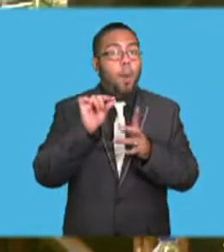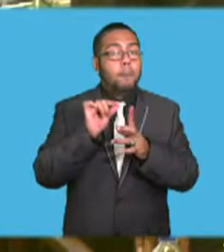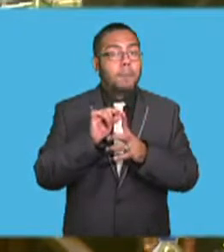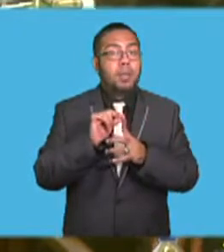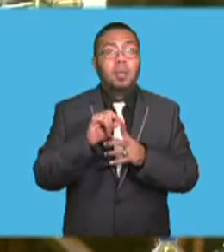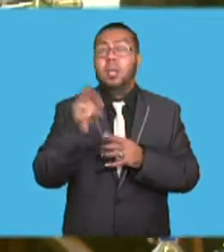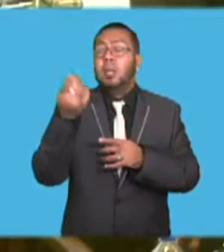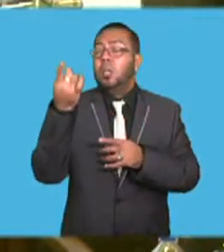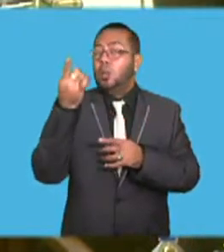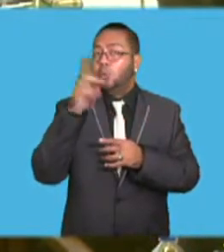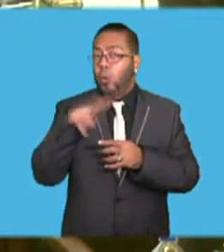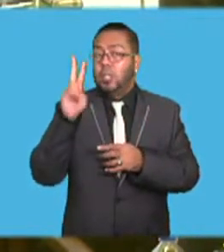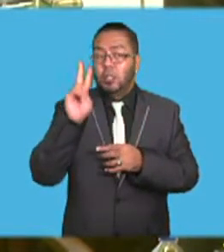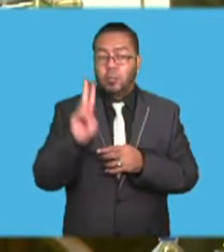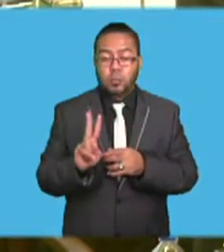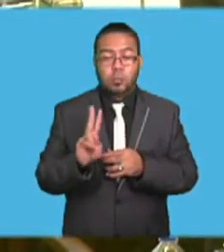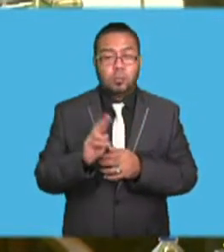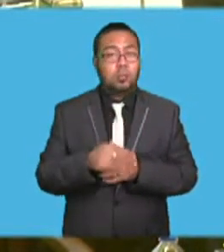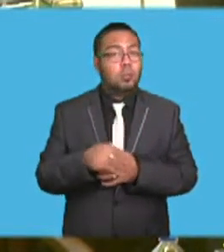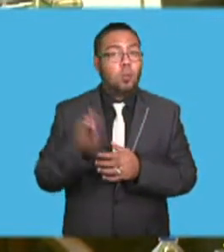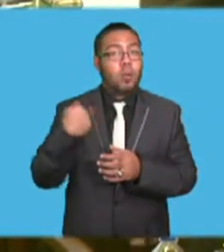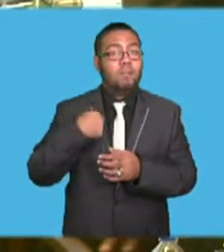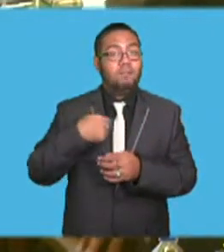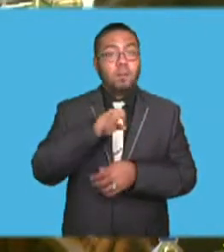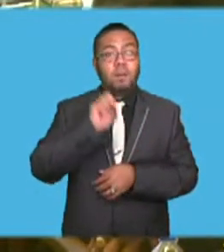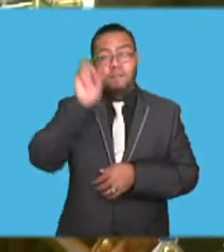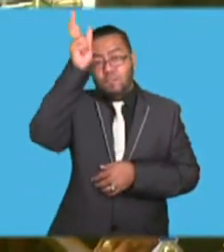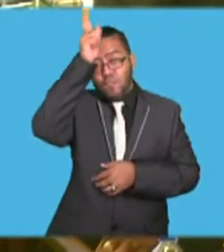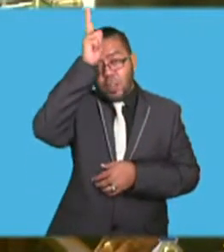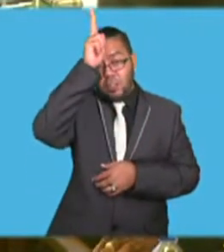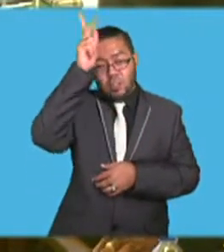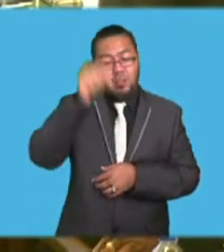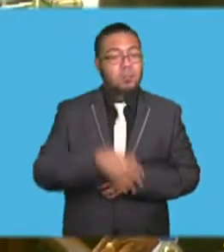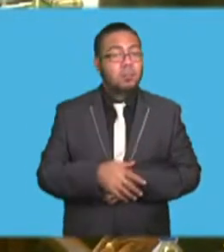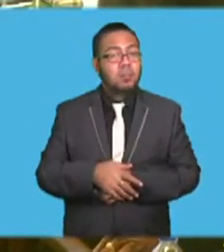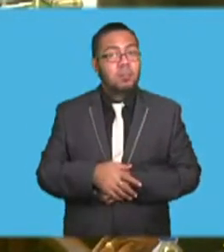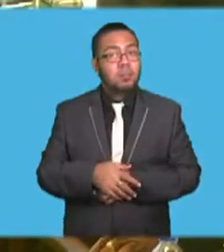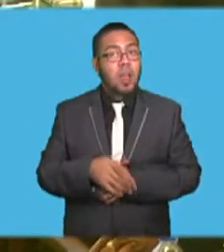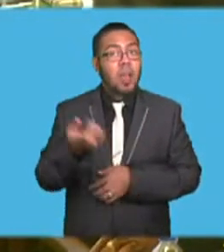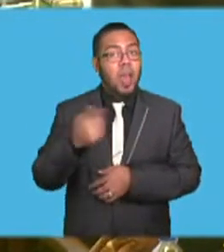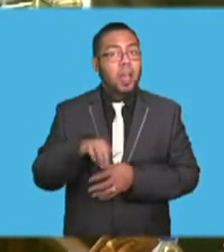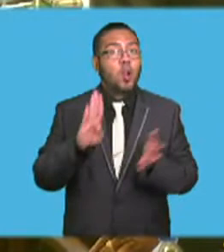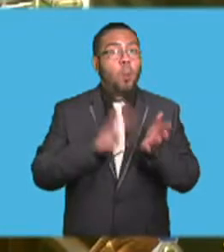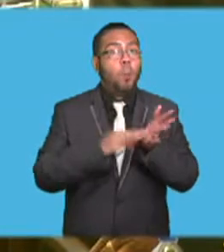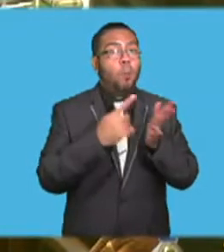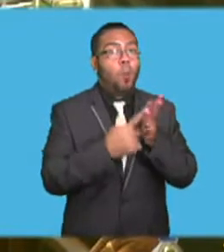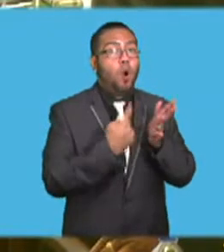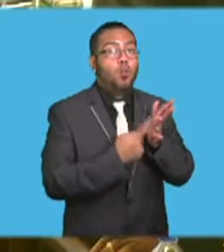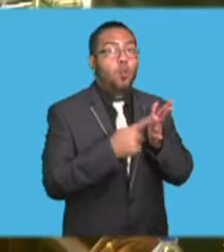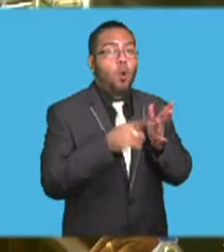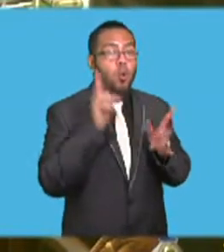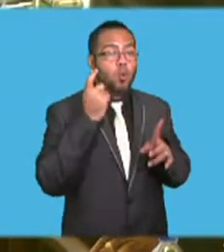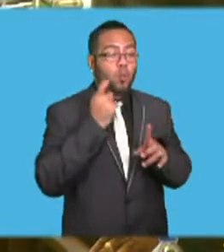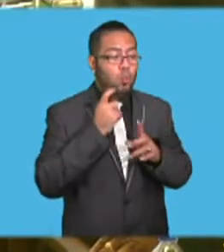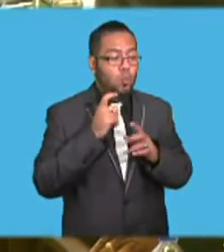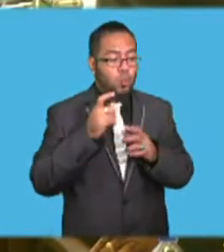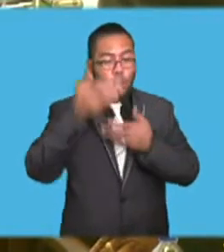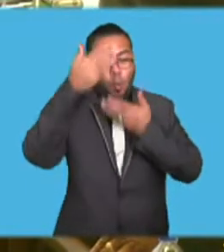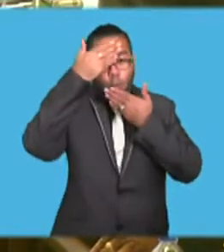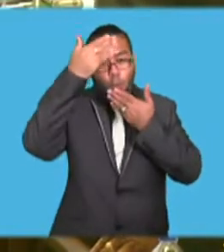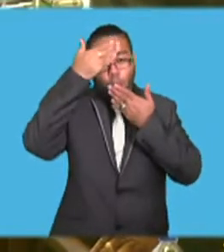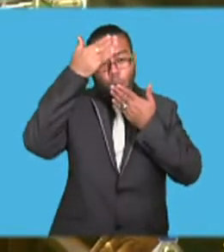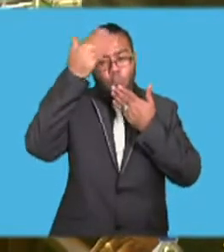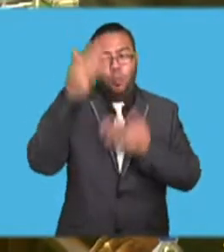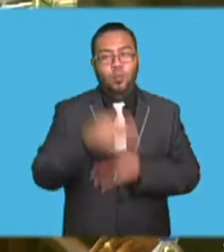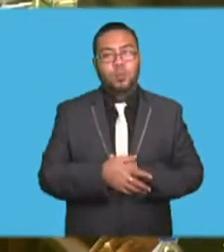champions then were from France and, of course, Morocco, Madam Speaker. And they have put in